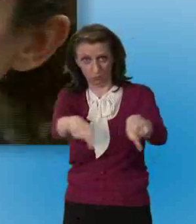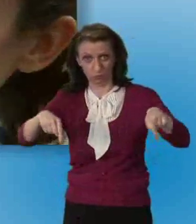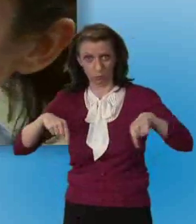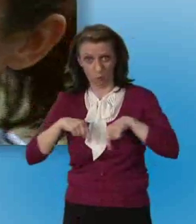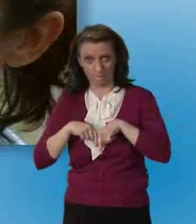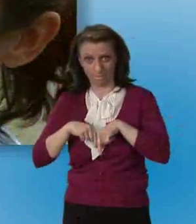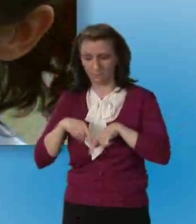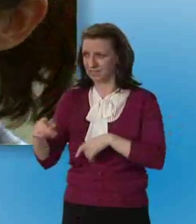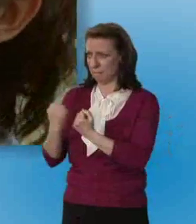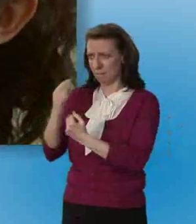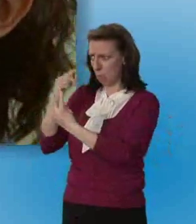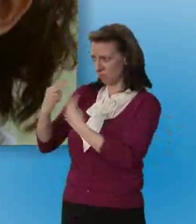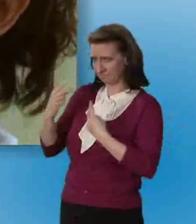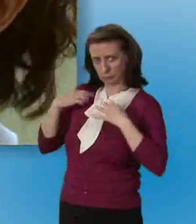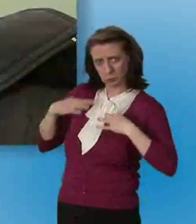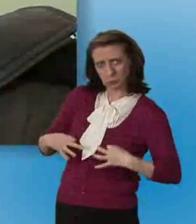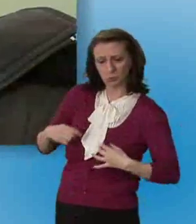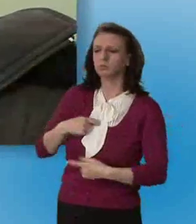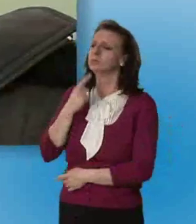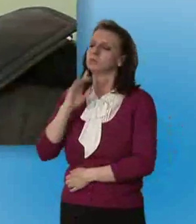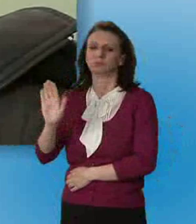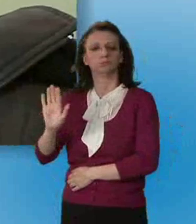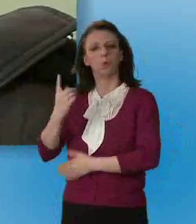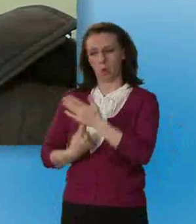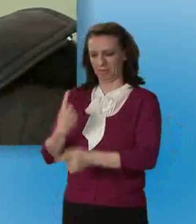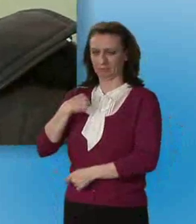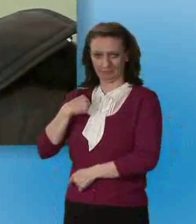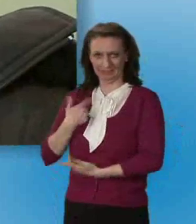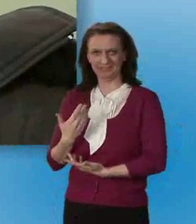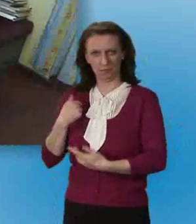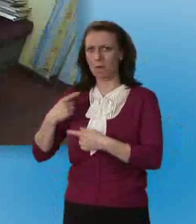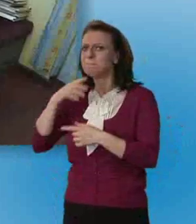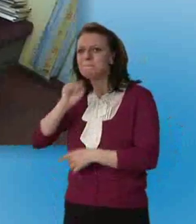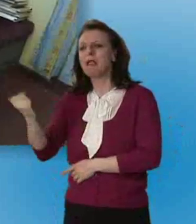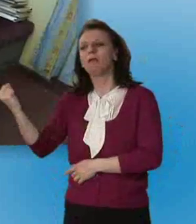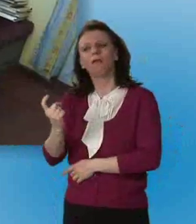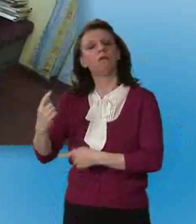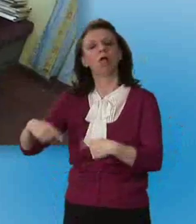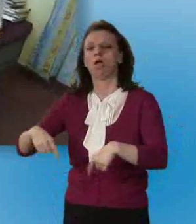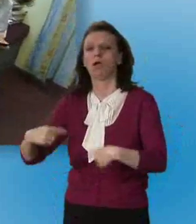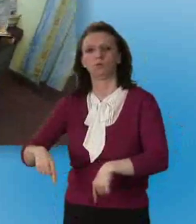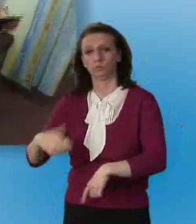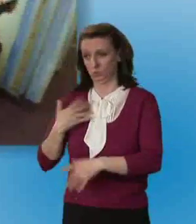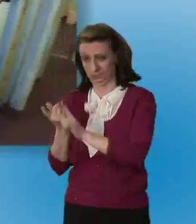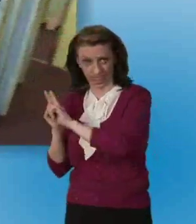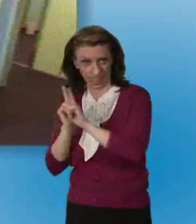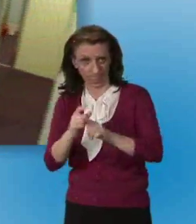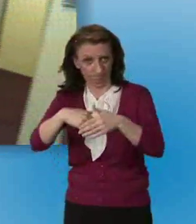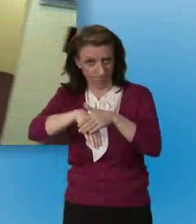one's going to see you nude today okay apart from myself and we don't allow gentlemen on the van alright. So do you want to follow me through? Okay.